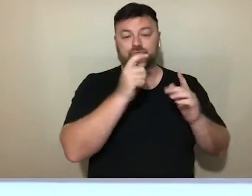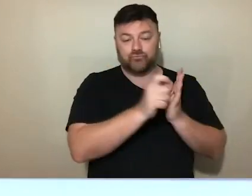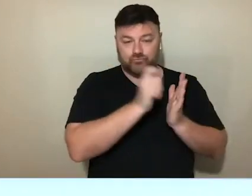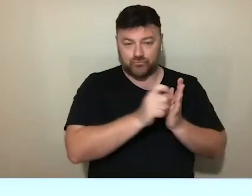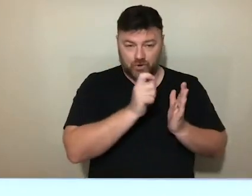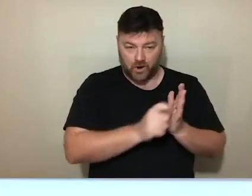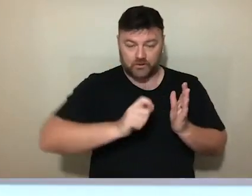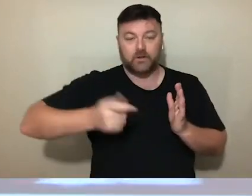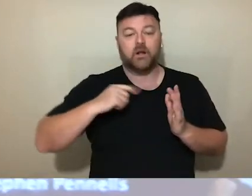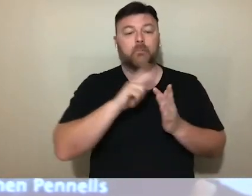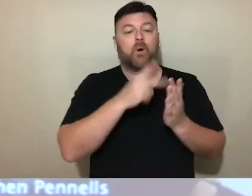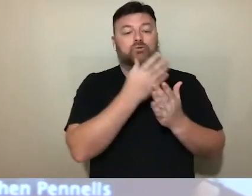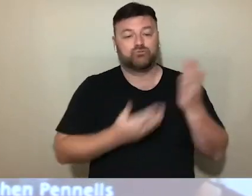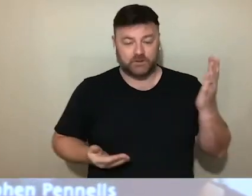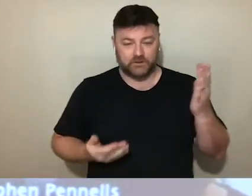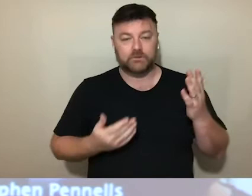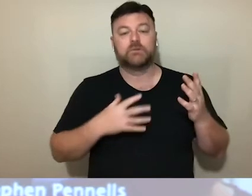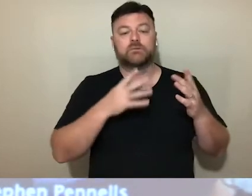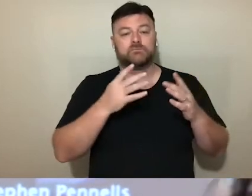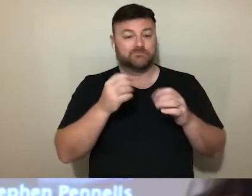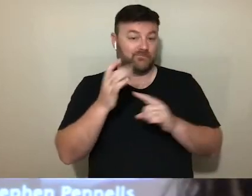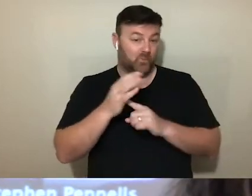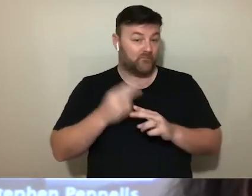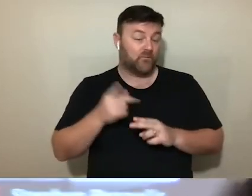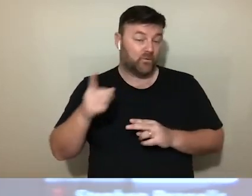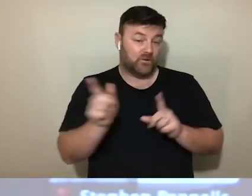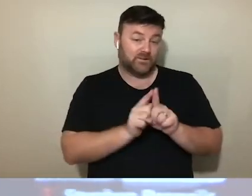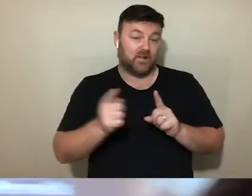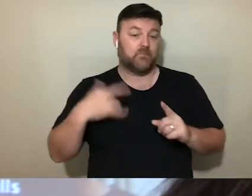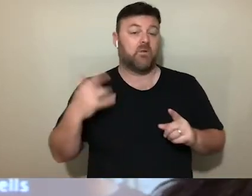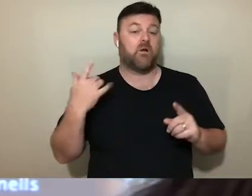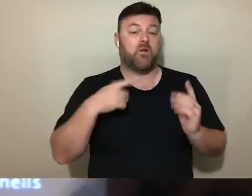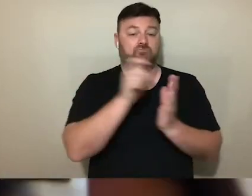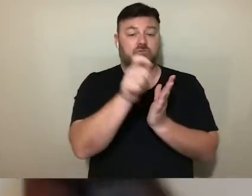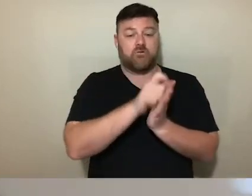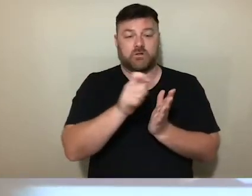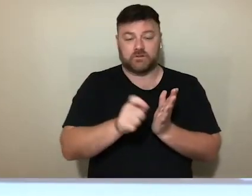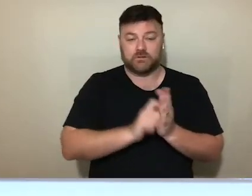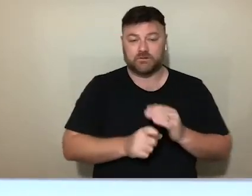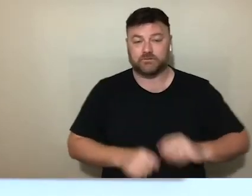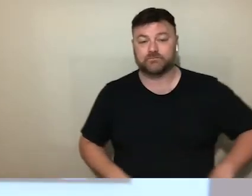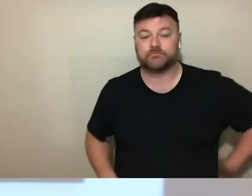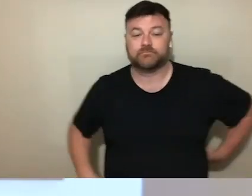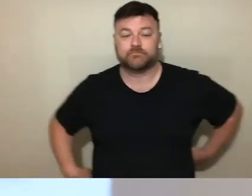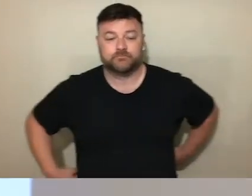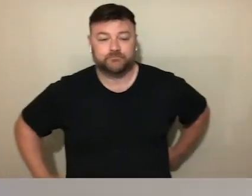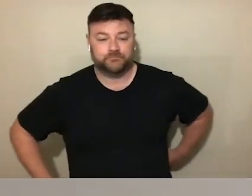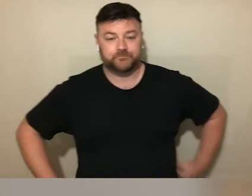as does life writing. Thank you. Thank you for joining us. Thank you. Hello? Yep.